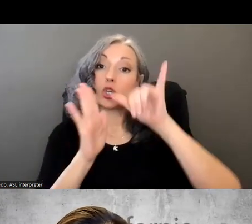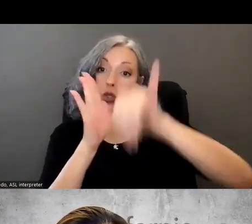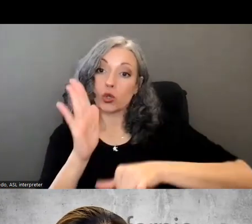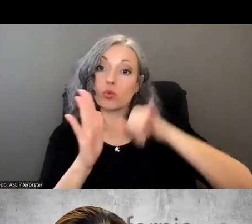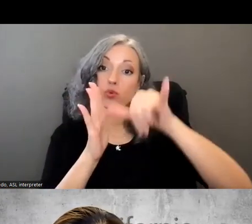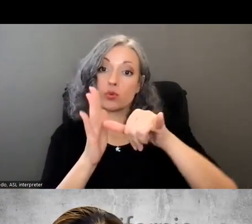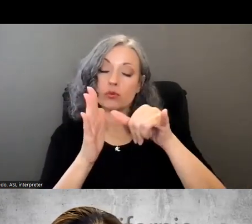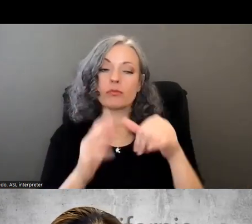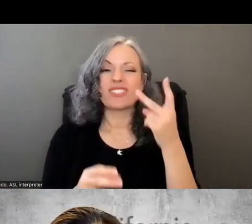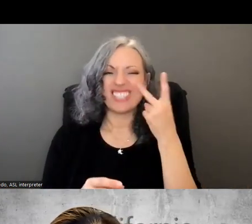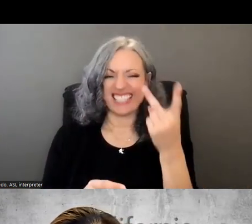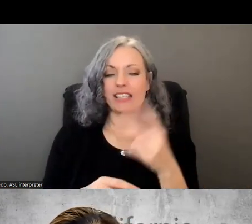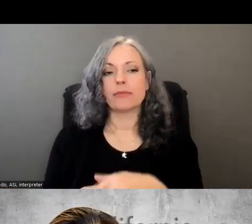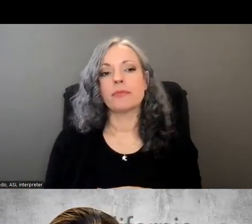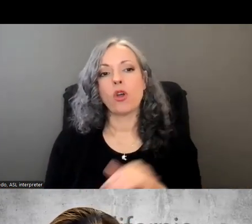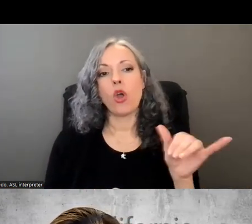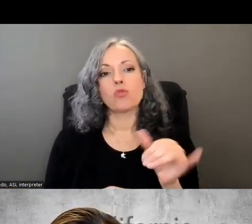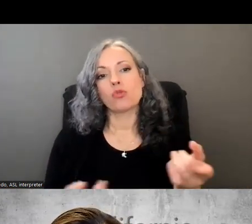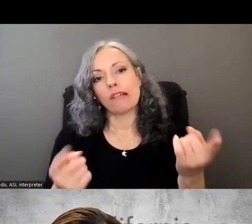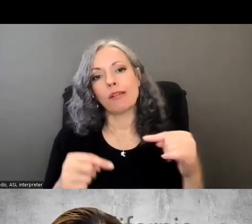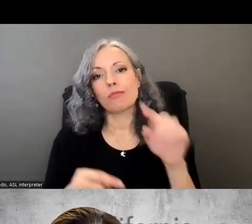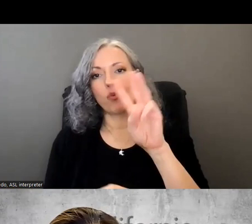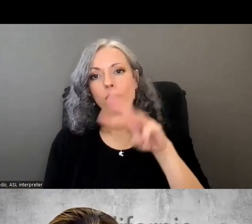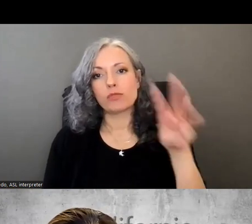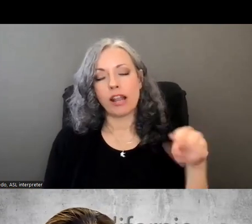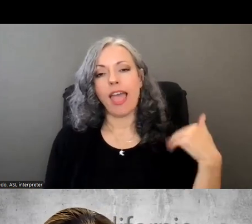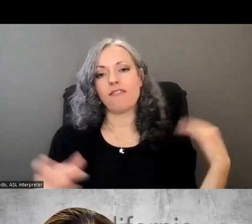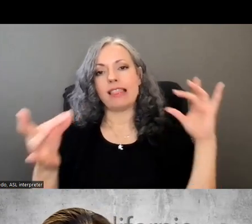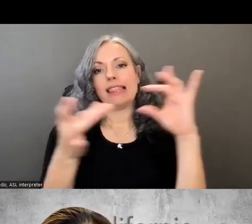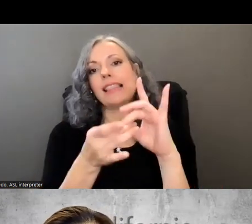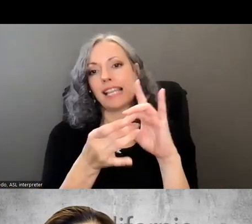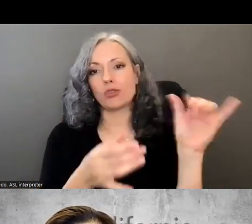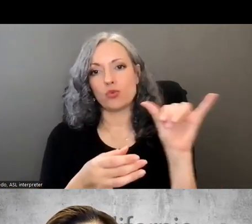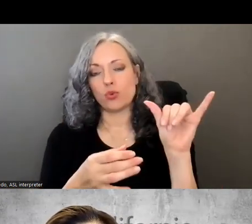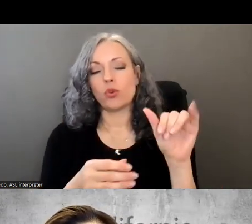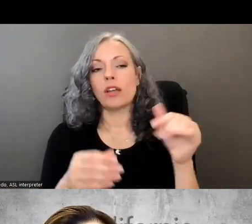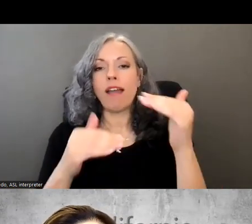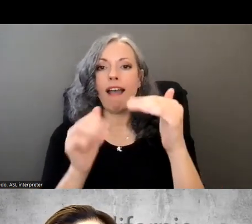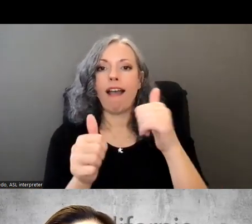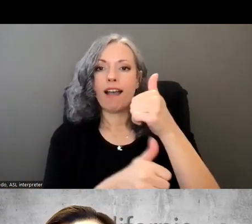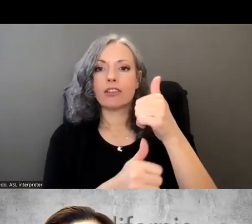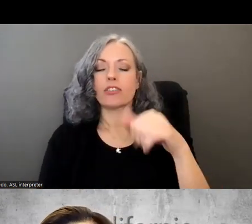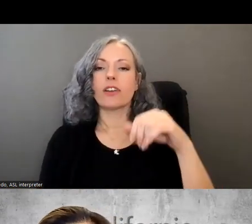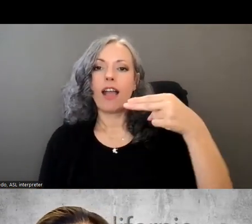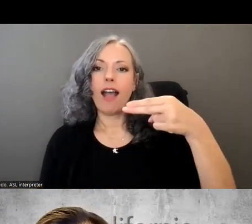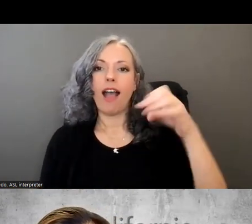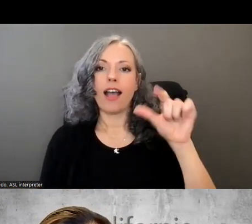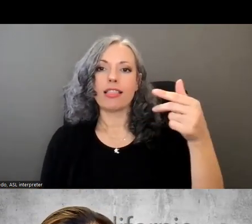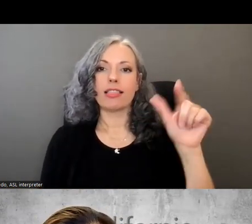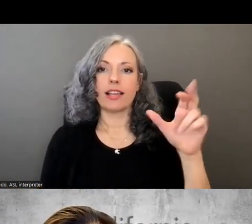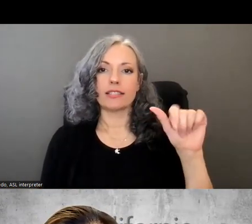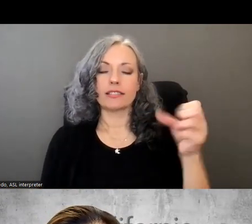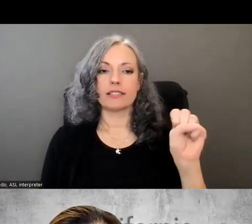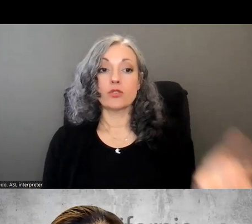or also come to our webpage and there will be a link there as well under our highlights so again welcome